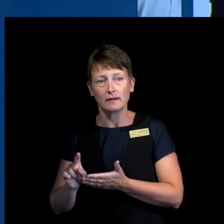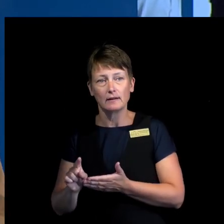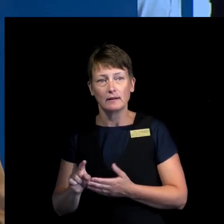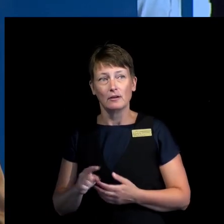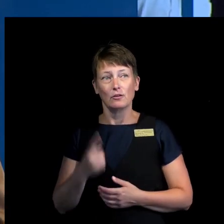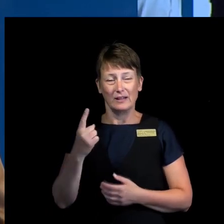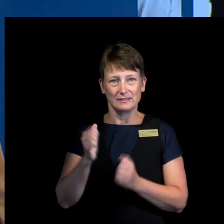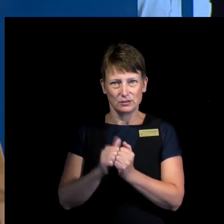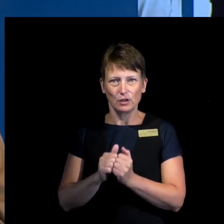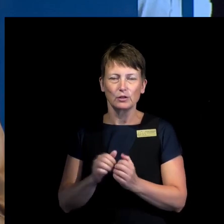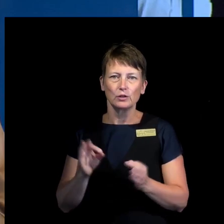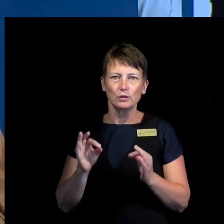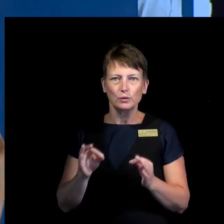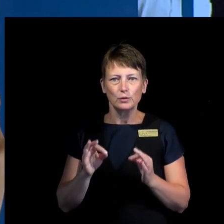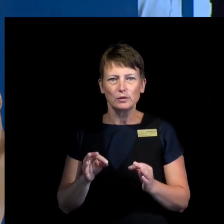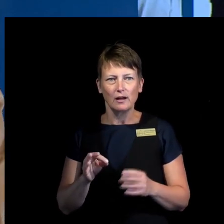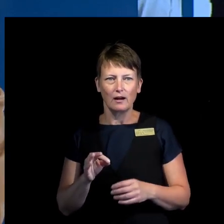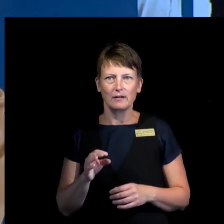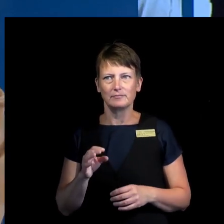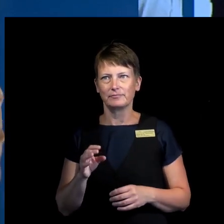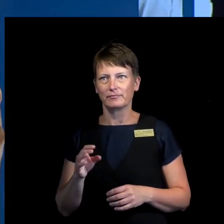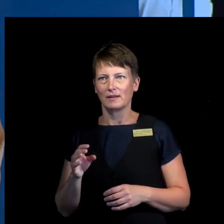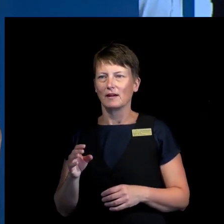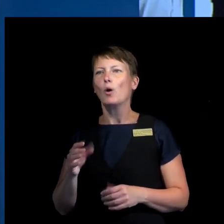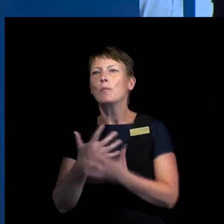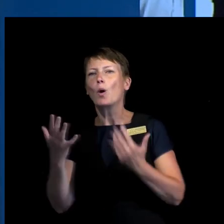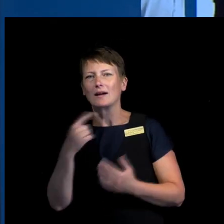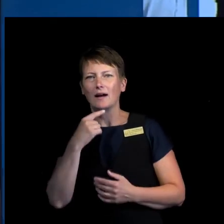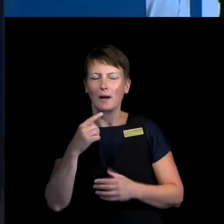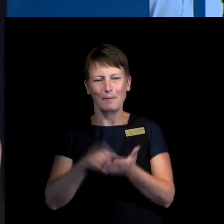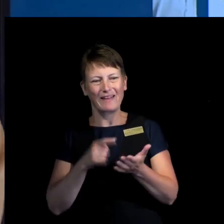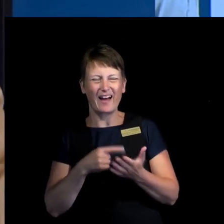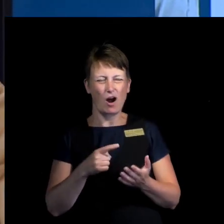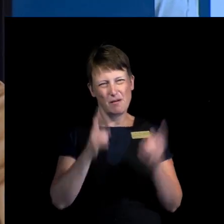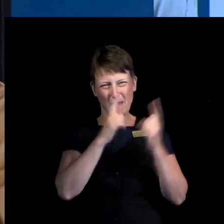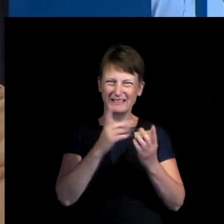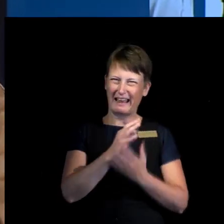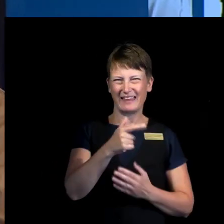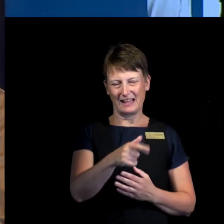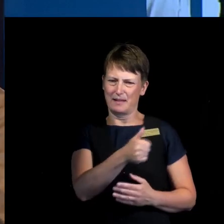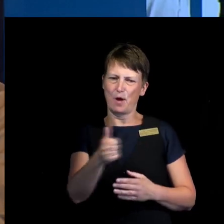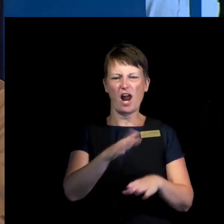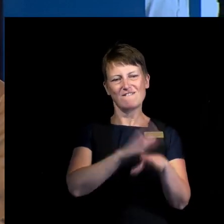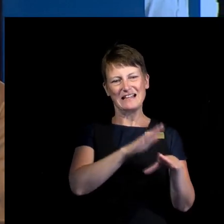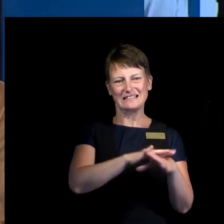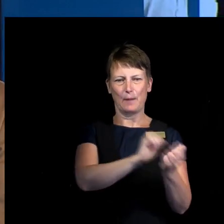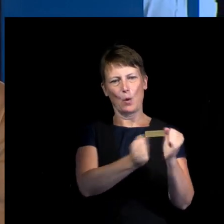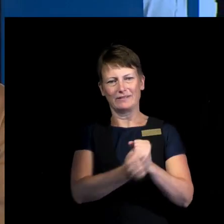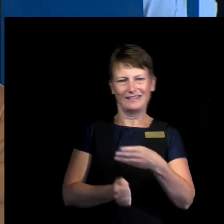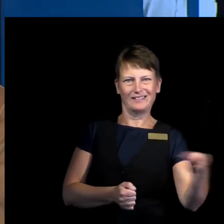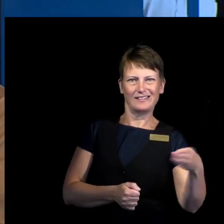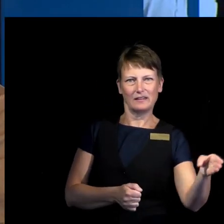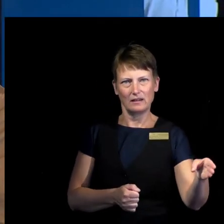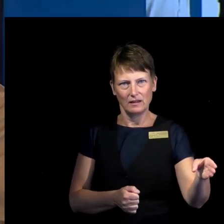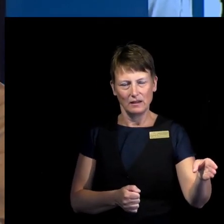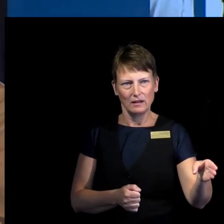of perception as human rights being a left wing add on to policy. When Theresa May is saying that we want to prevent these leftish human